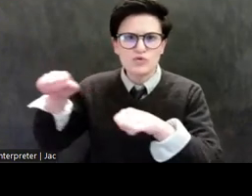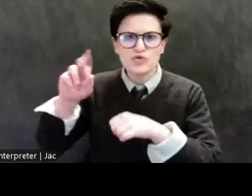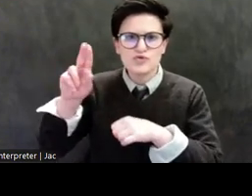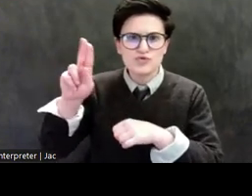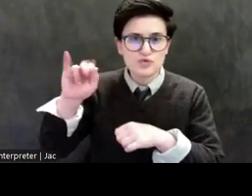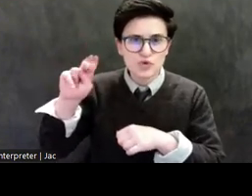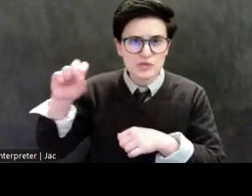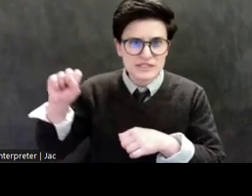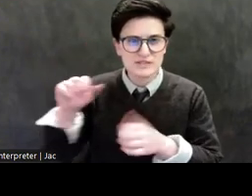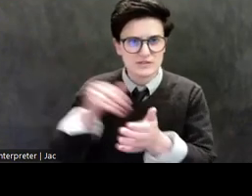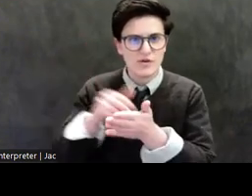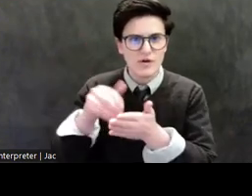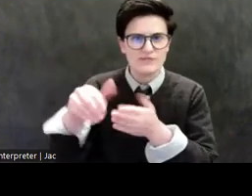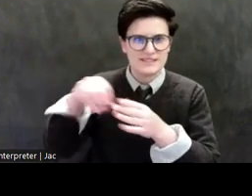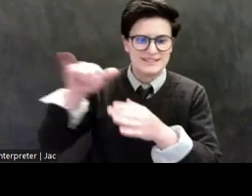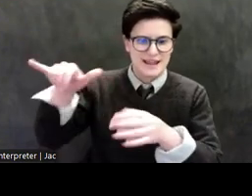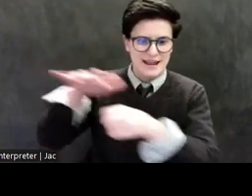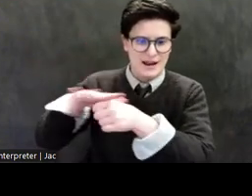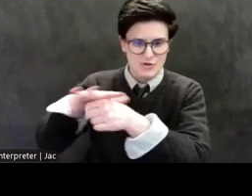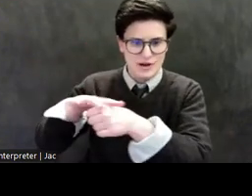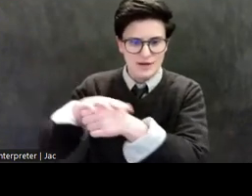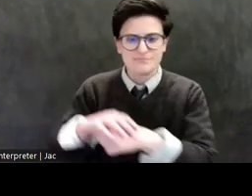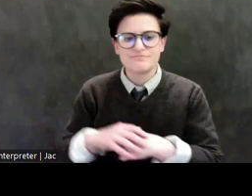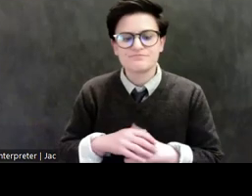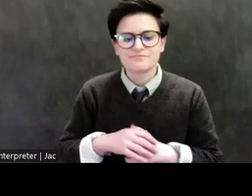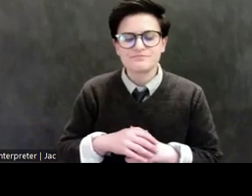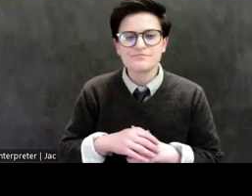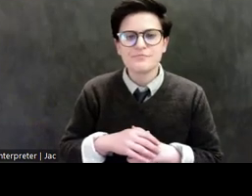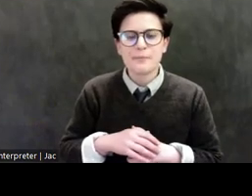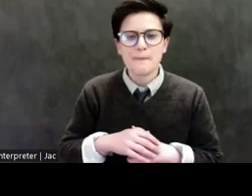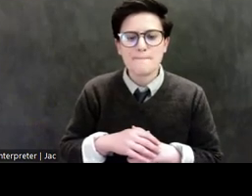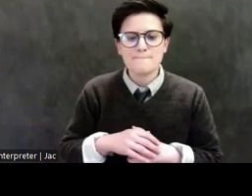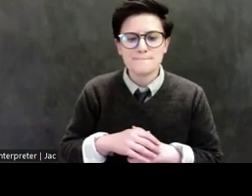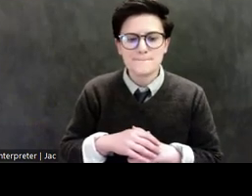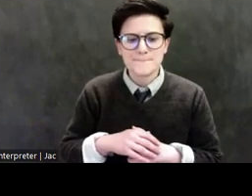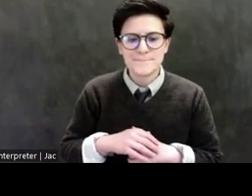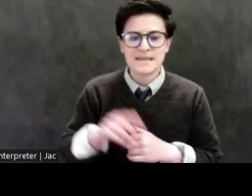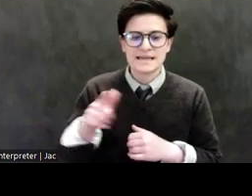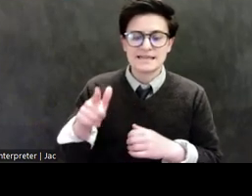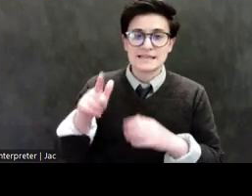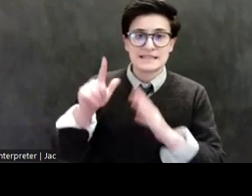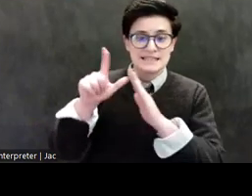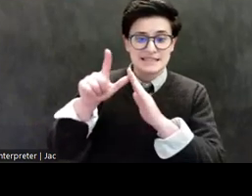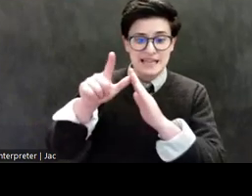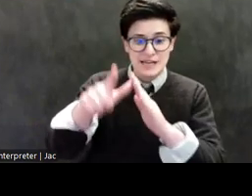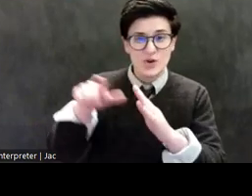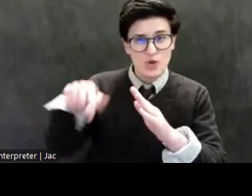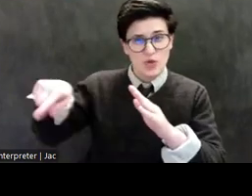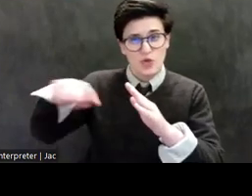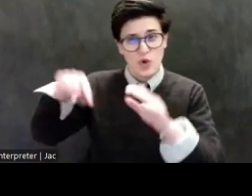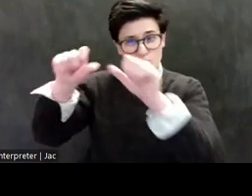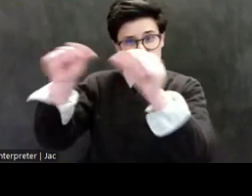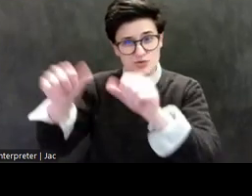museums. Yet, slowly, the stone, gold, and bronze gods, which had guarded their temples for